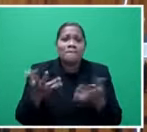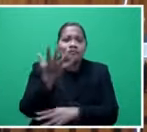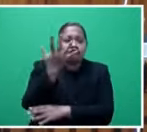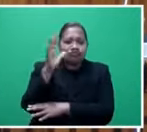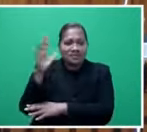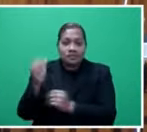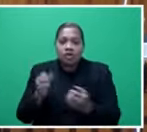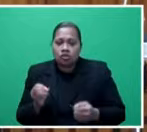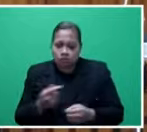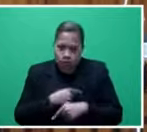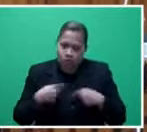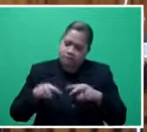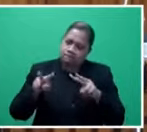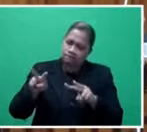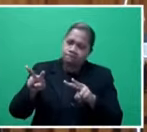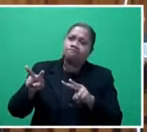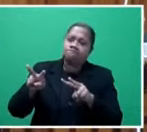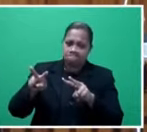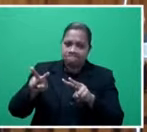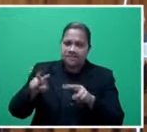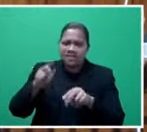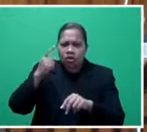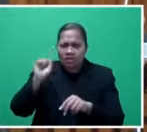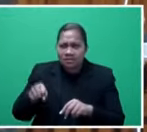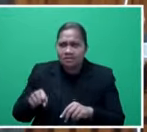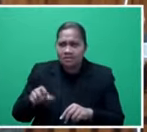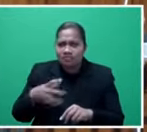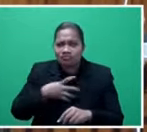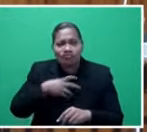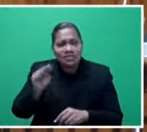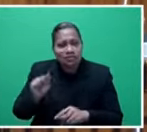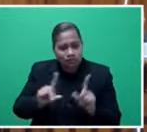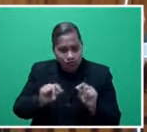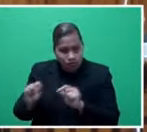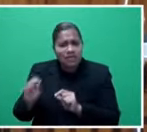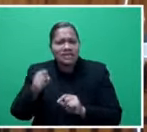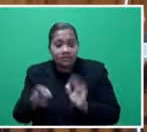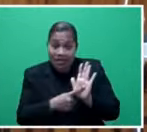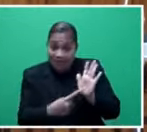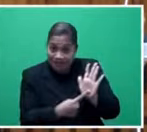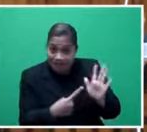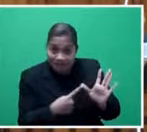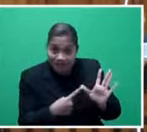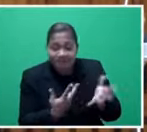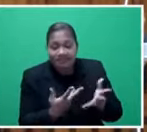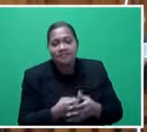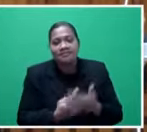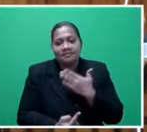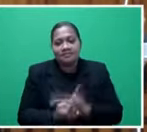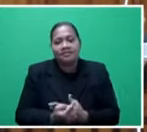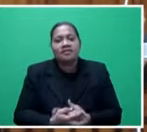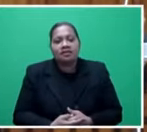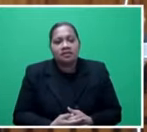the big picture. Of course, a lot more needs to be done. And of course, I'm sure that maybe the LTA, at certain times, aren't necessarily enforcing that.